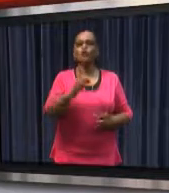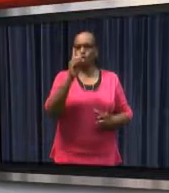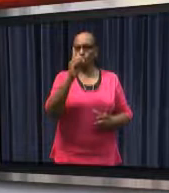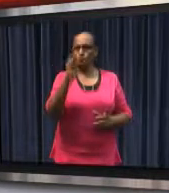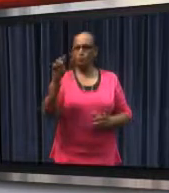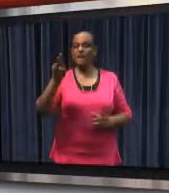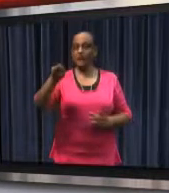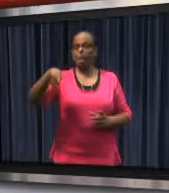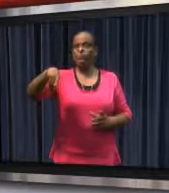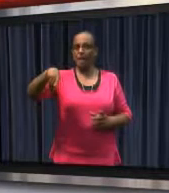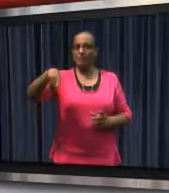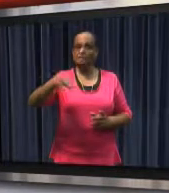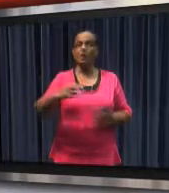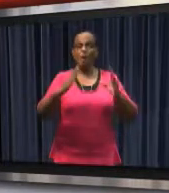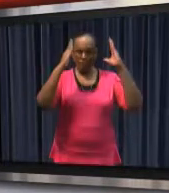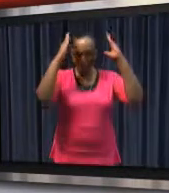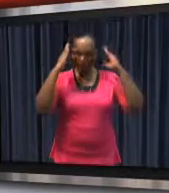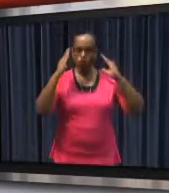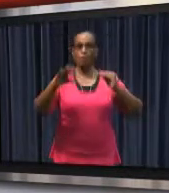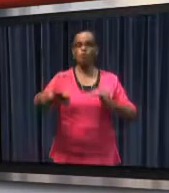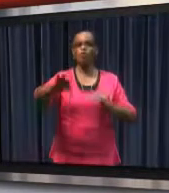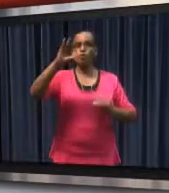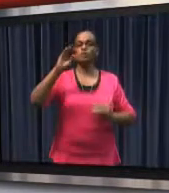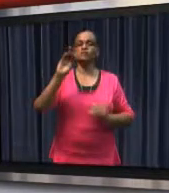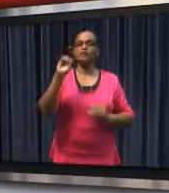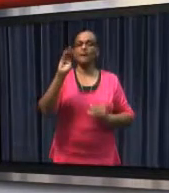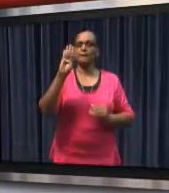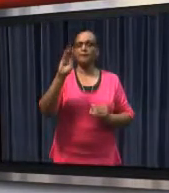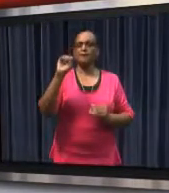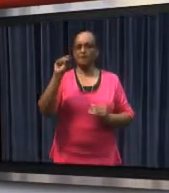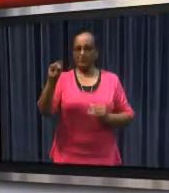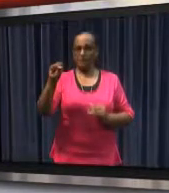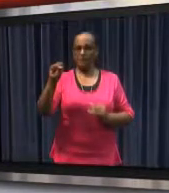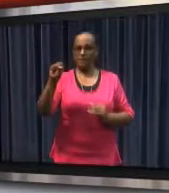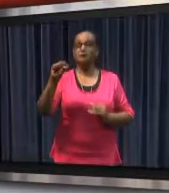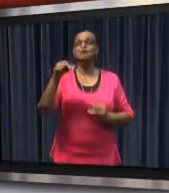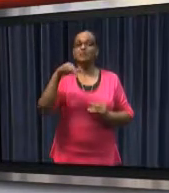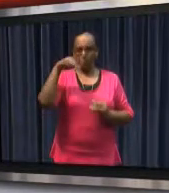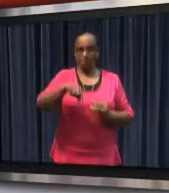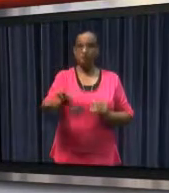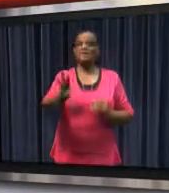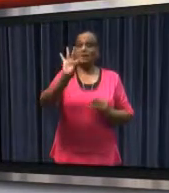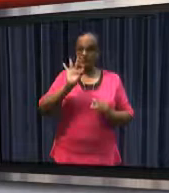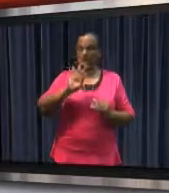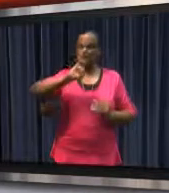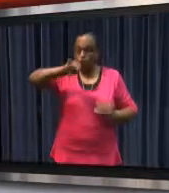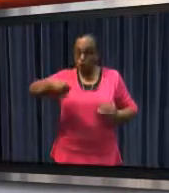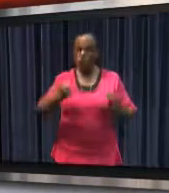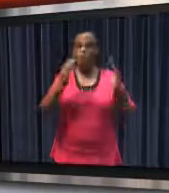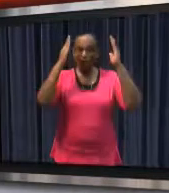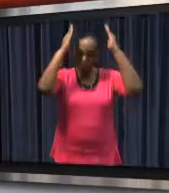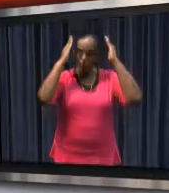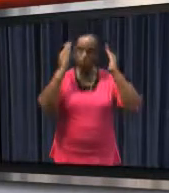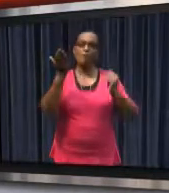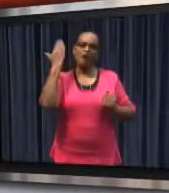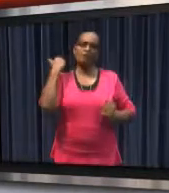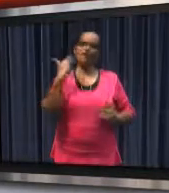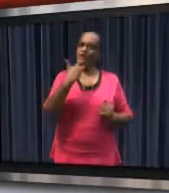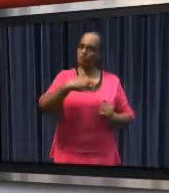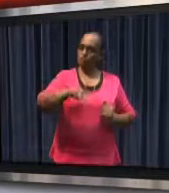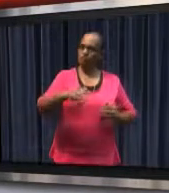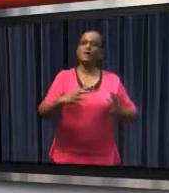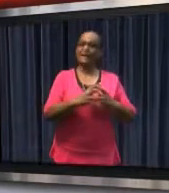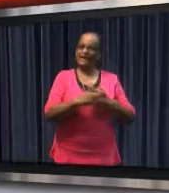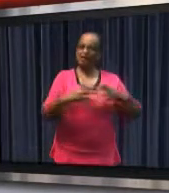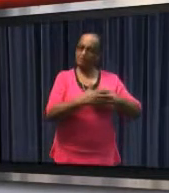Domine Reynald Pansa was chosen as bishop of the Moravian congregation in Suriname ABGS the